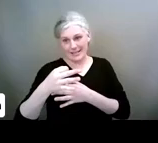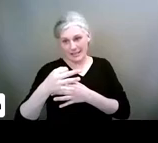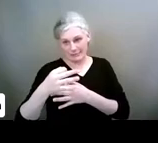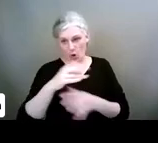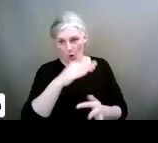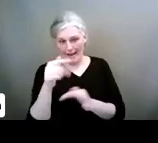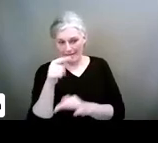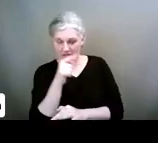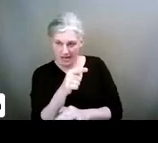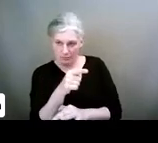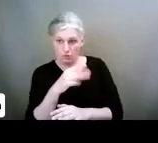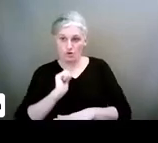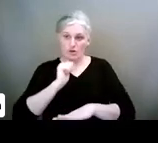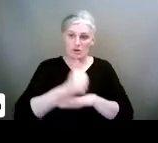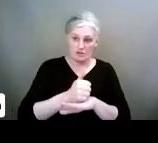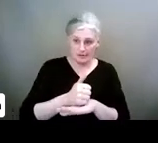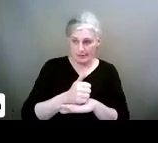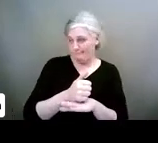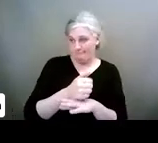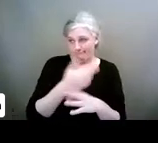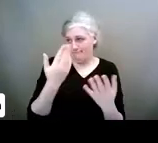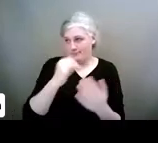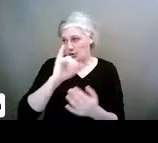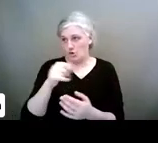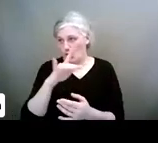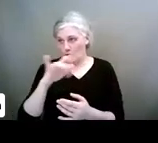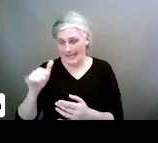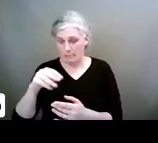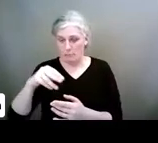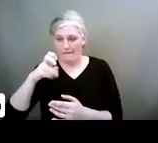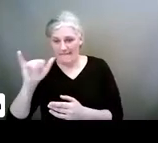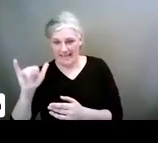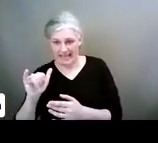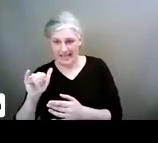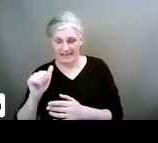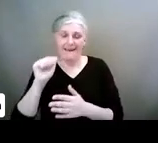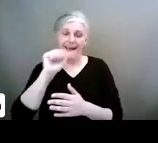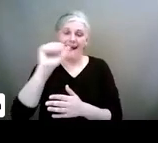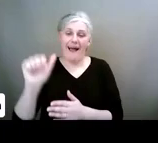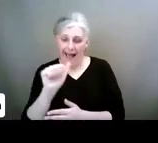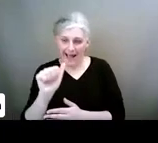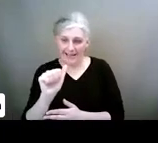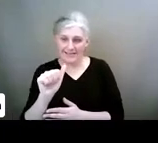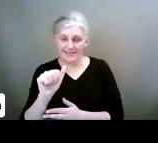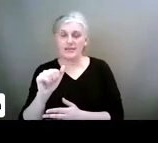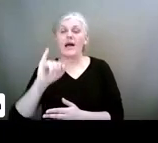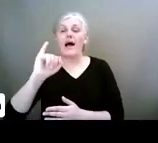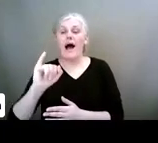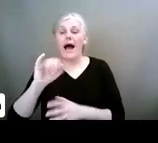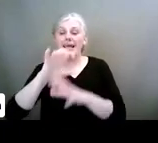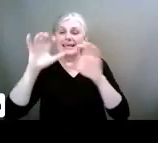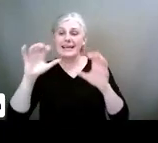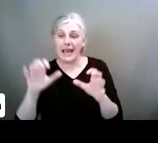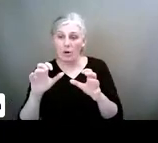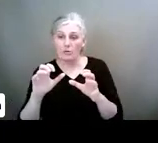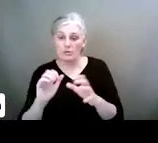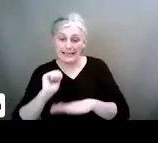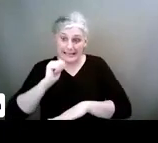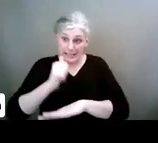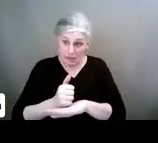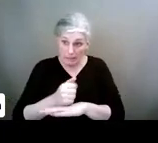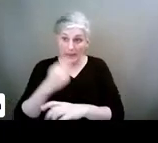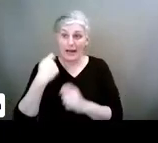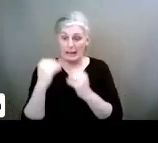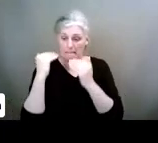johnnymurphy at icloud.com, right? And then you would go in here to screen time and it'll guide you through what to